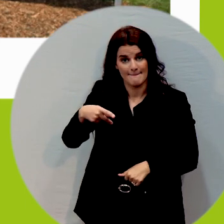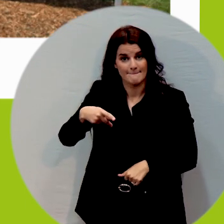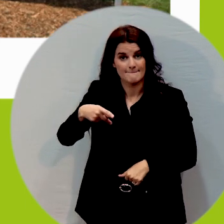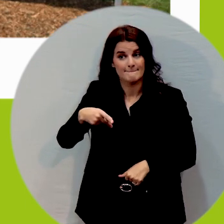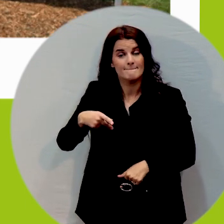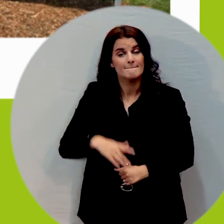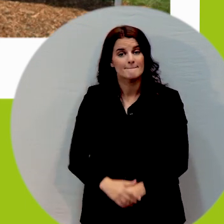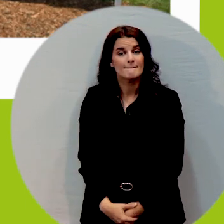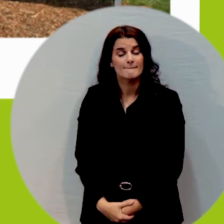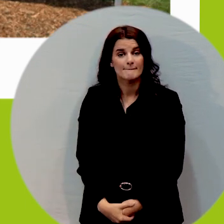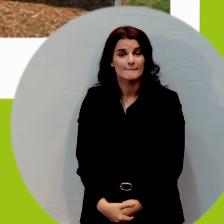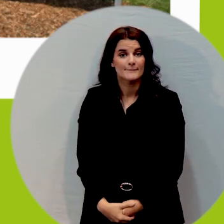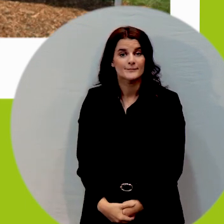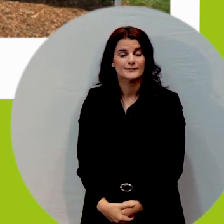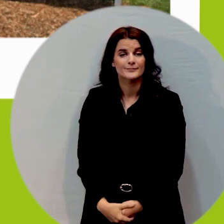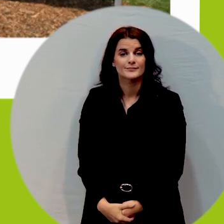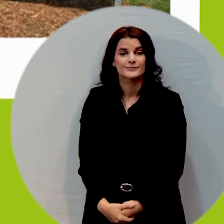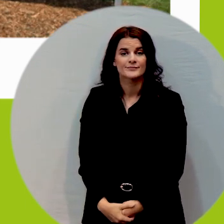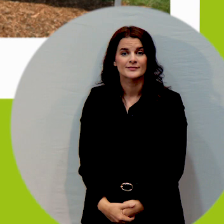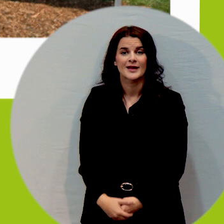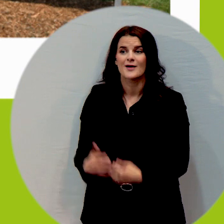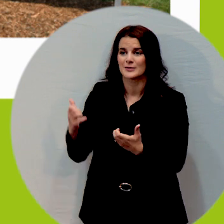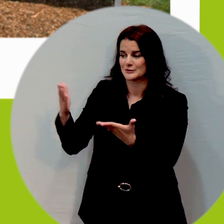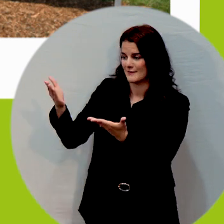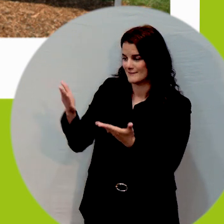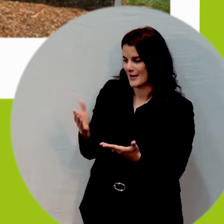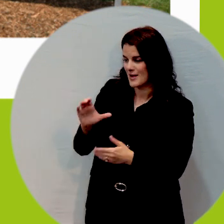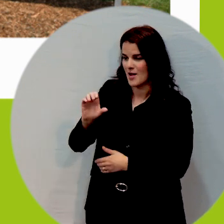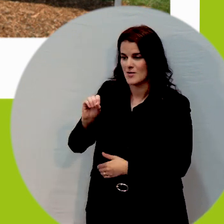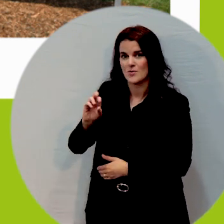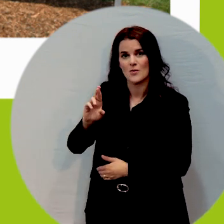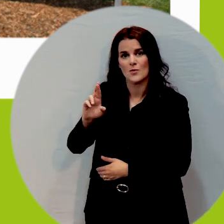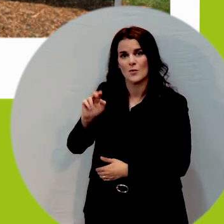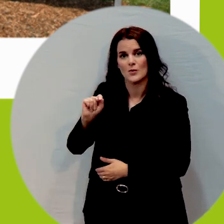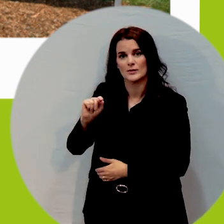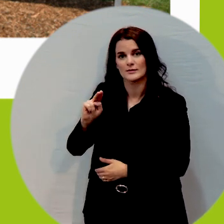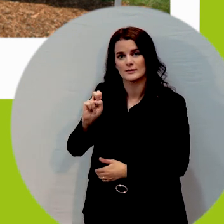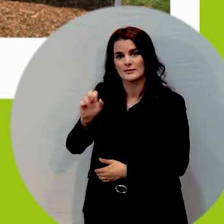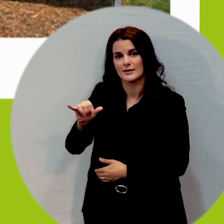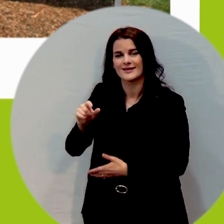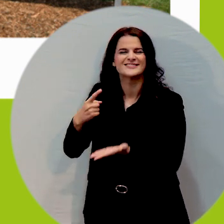i'd like to invite courtney to talk about communication boards